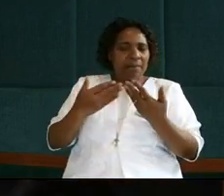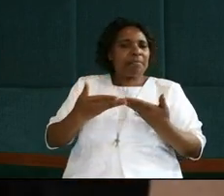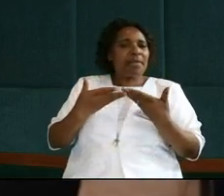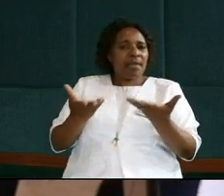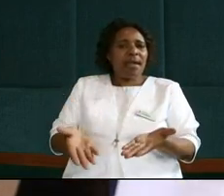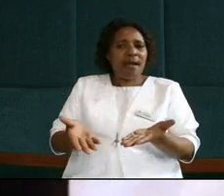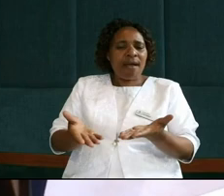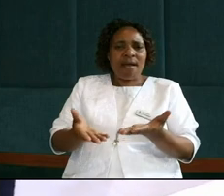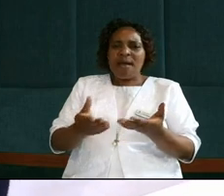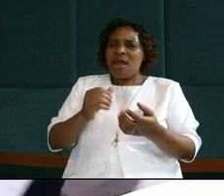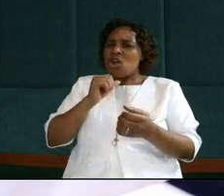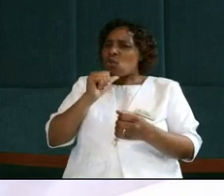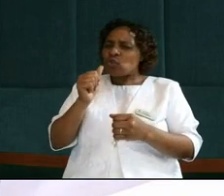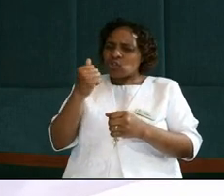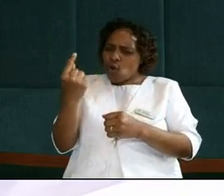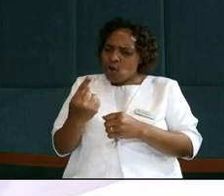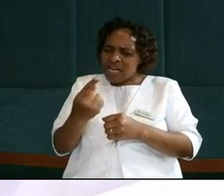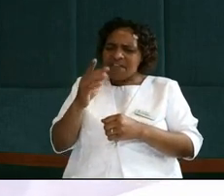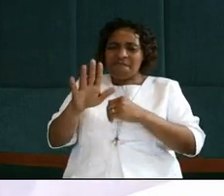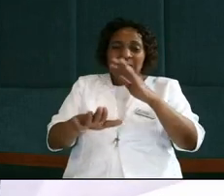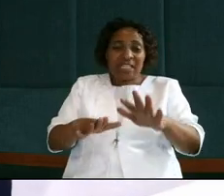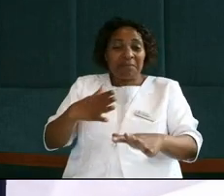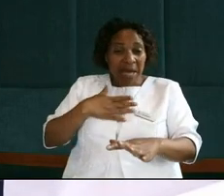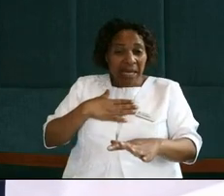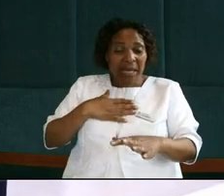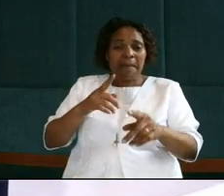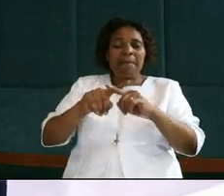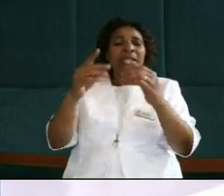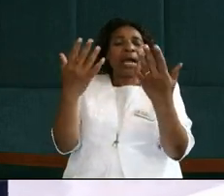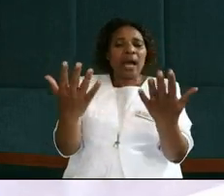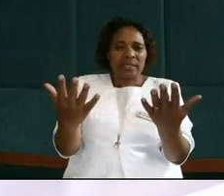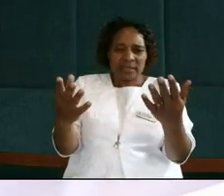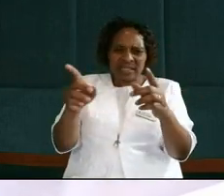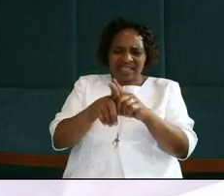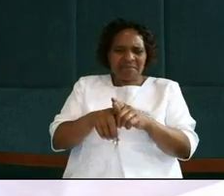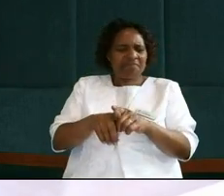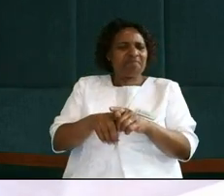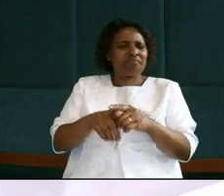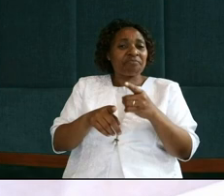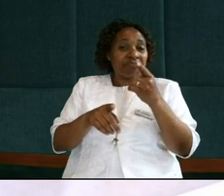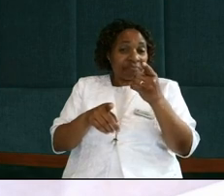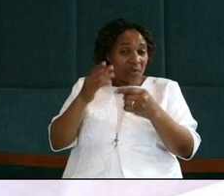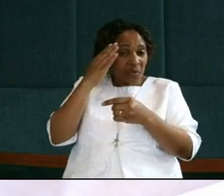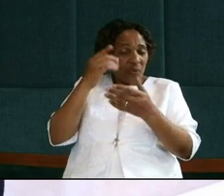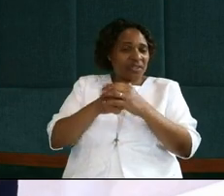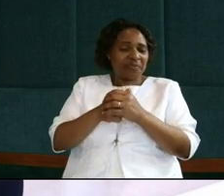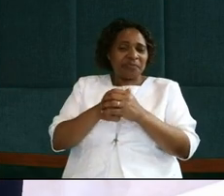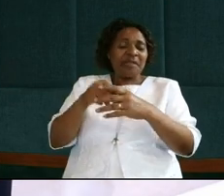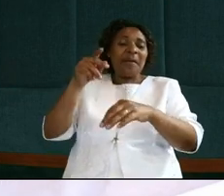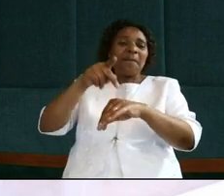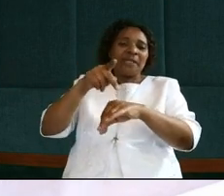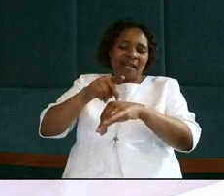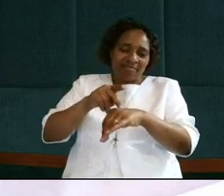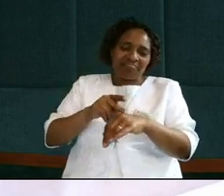not only my feet, but also my hands and my head. And you know, Peter is